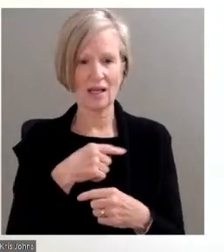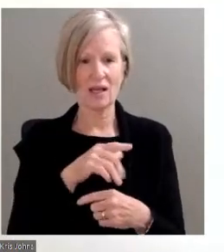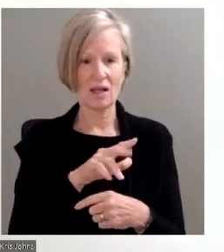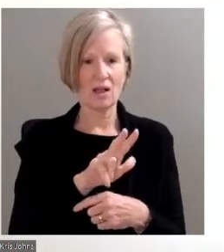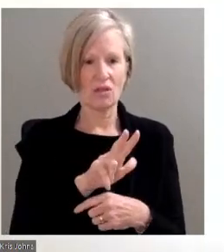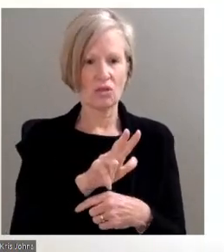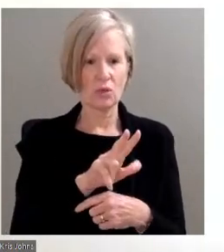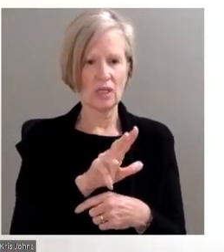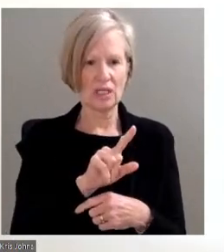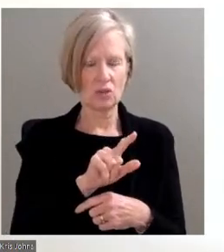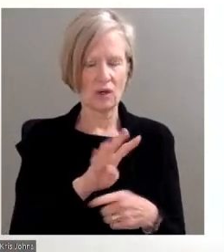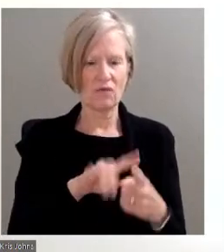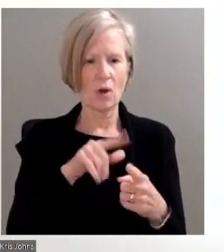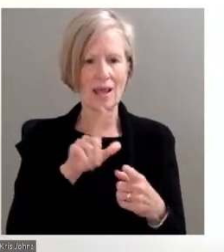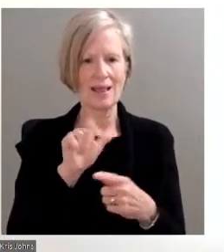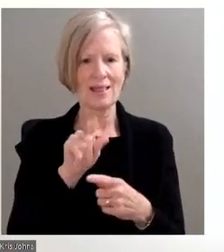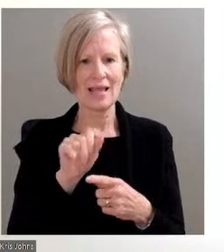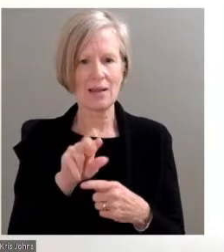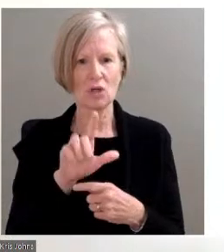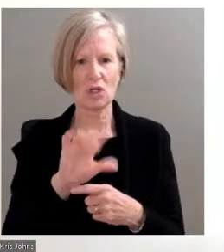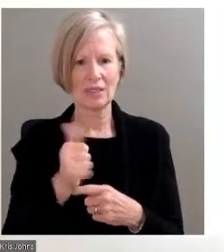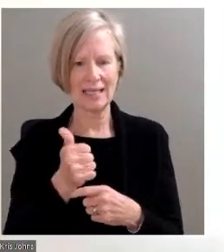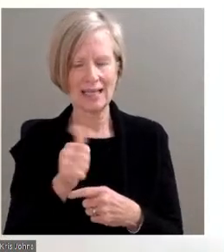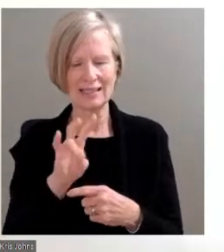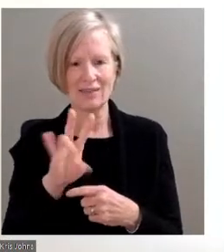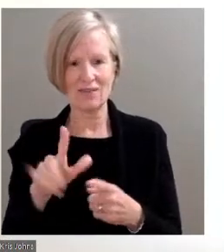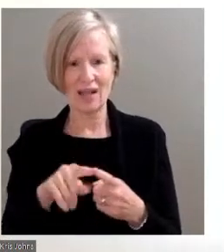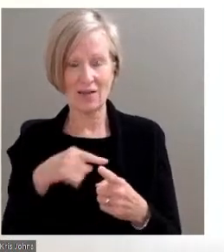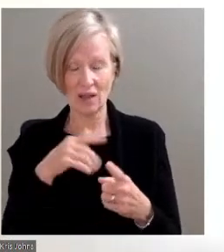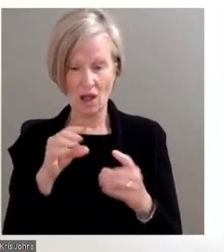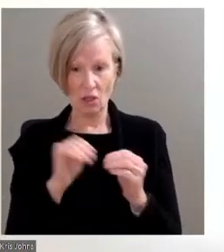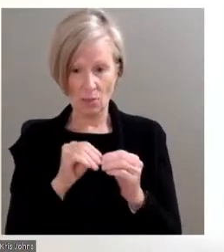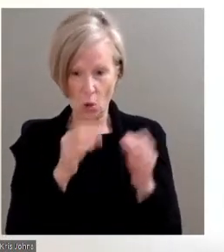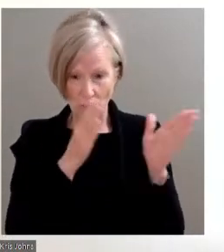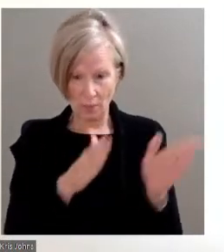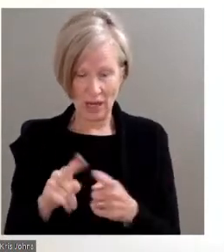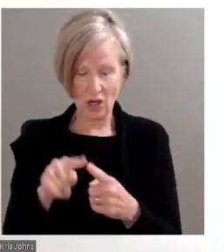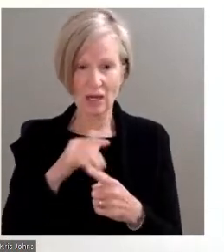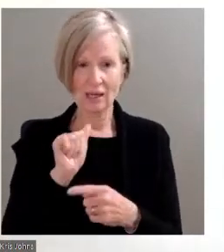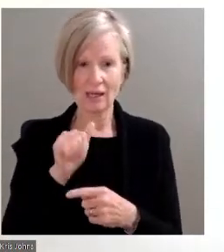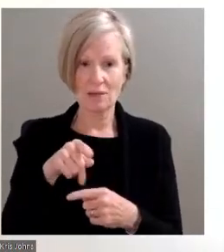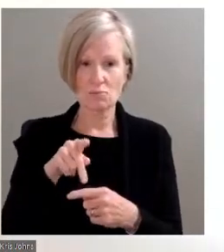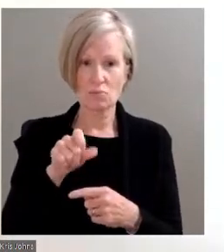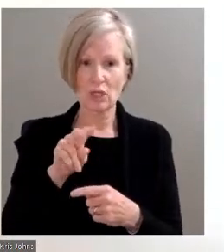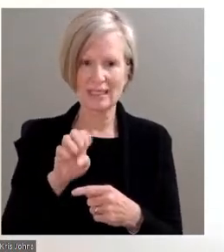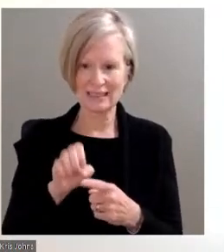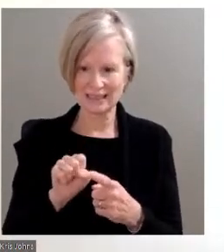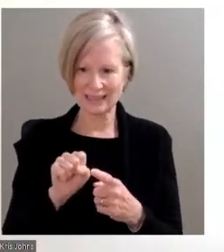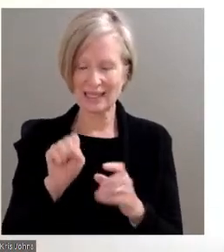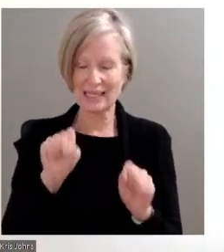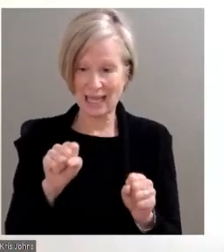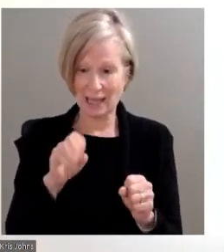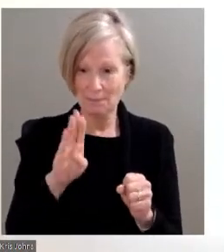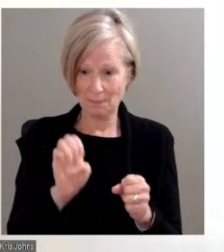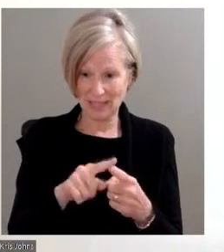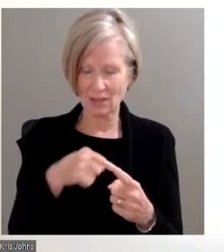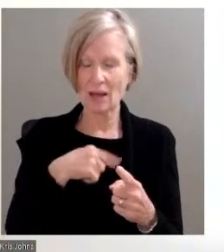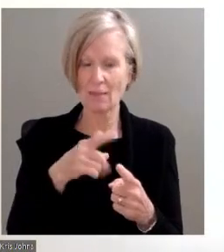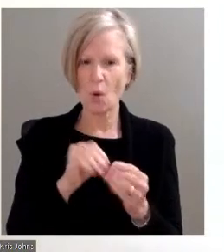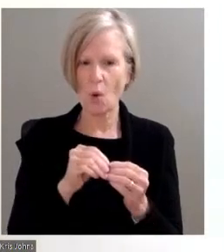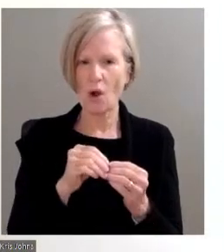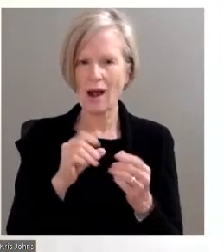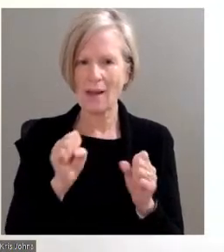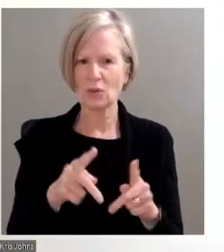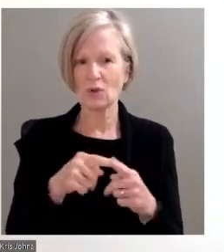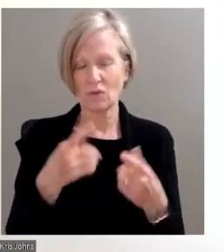laborers 1075, the more prepared an apprentice can be before they apply for the program, the better a chance that apprentice will have for success.